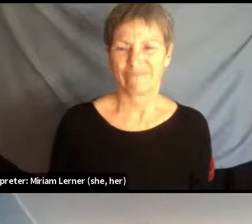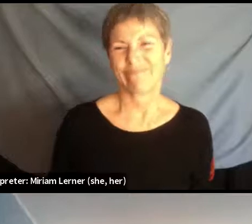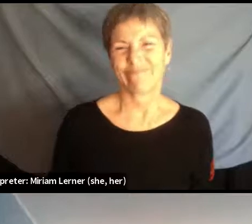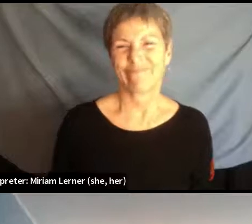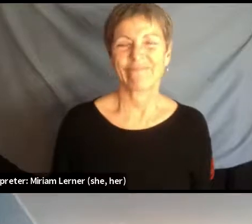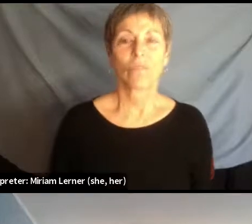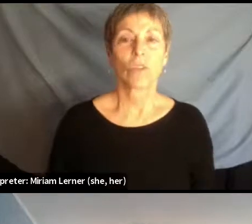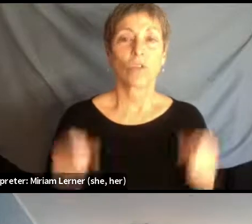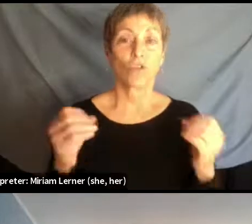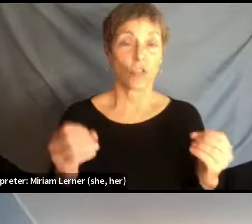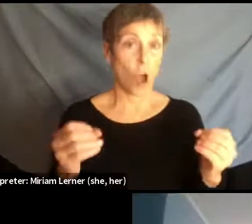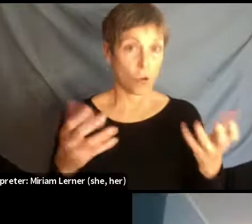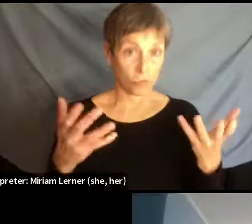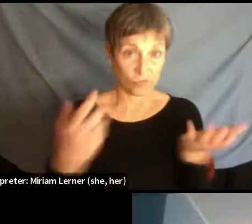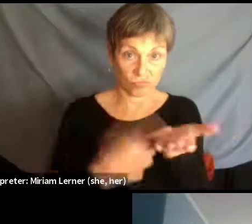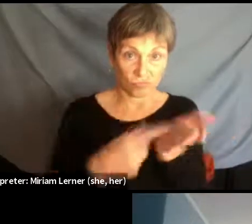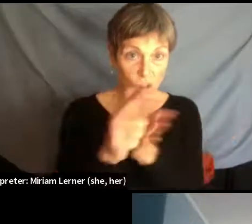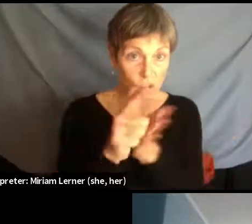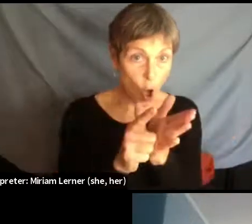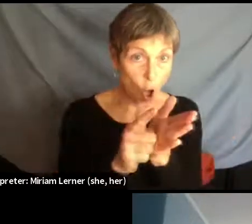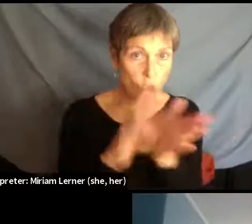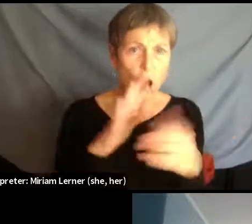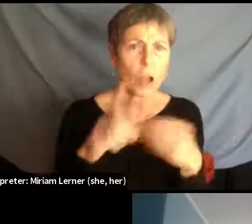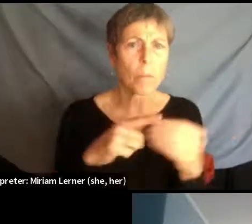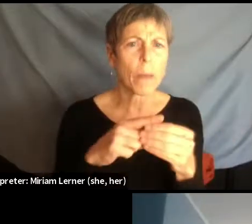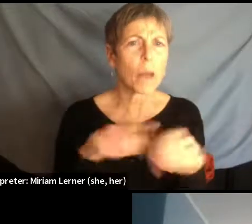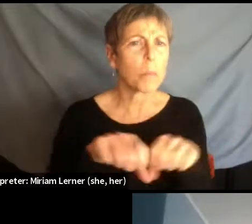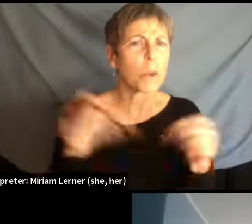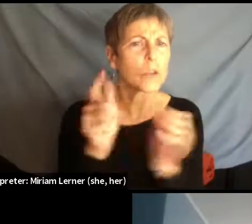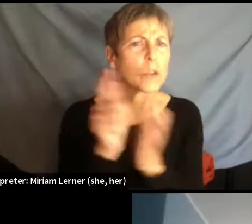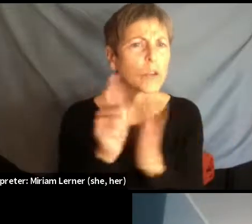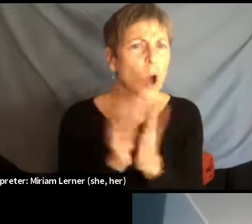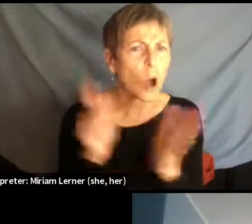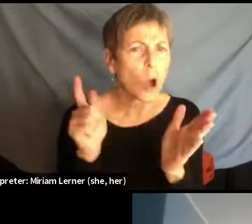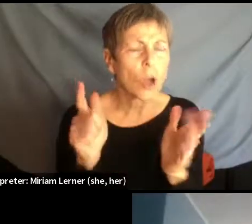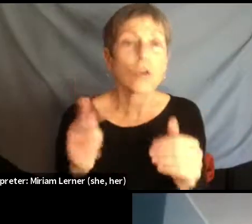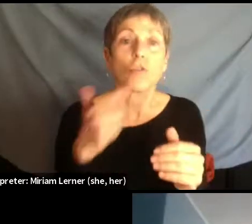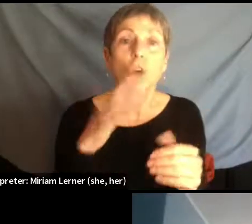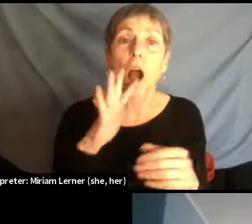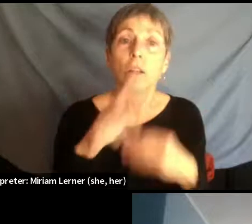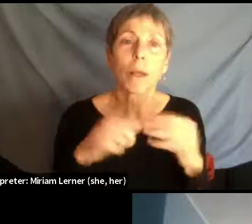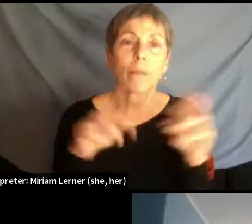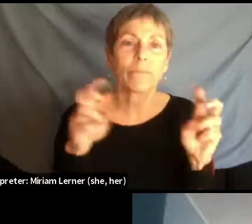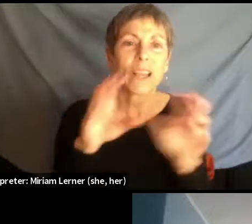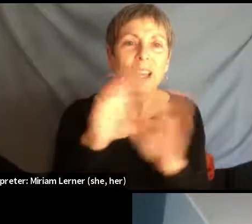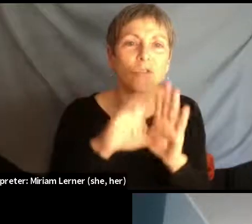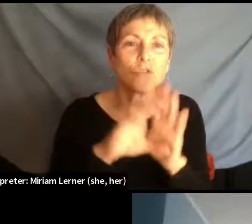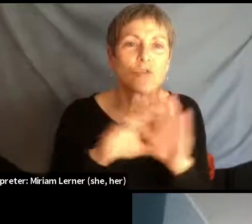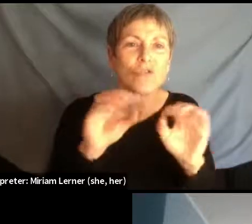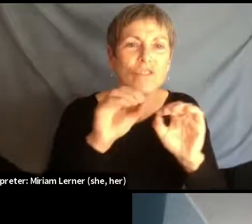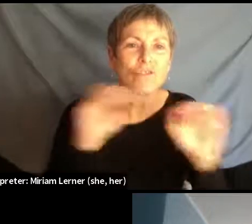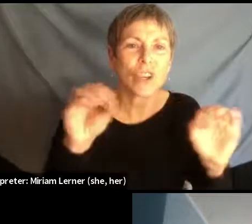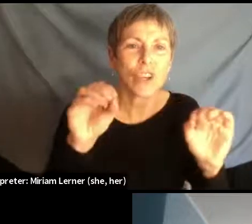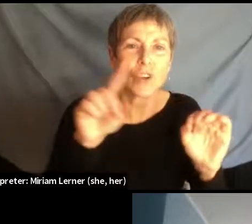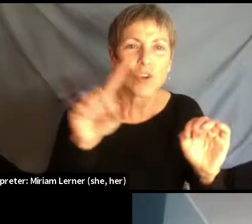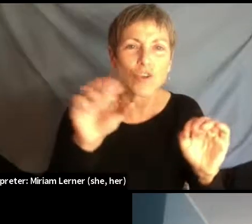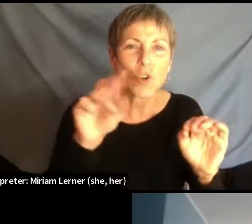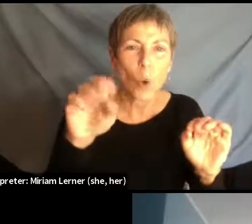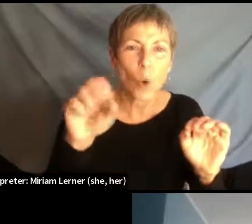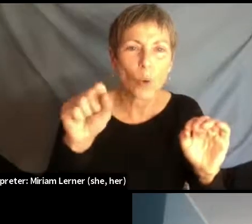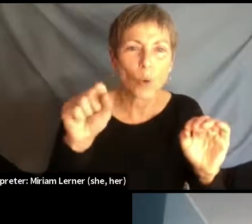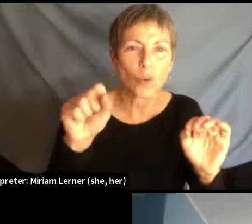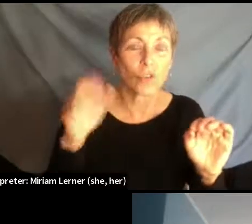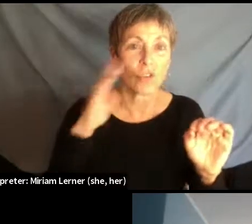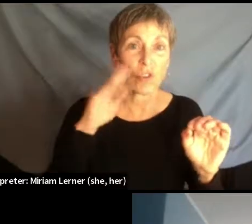lawlessness in that case then, right? Because you wanted to talk about constitutional free zones, this, this idea that the United States is borders all